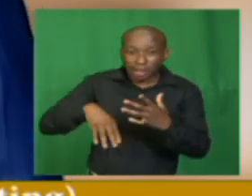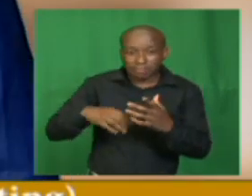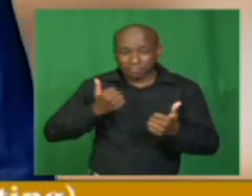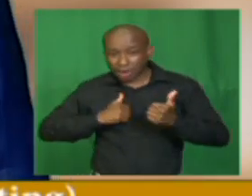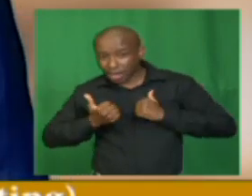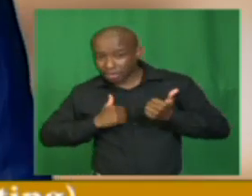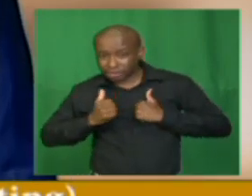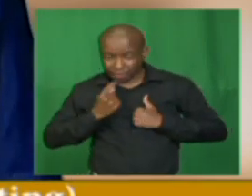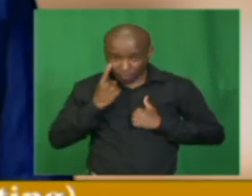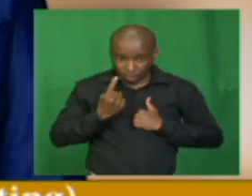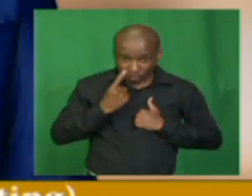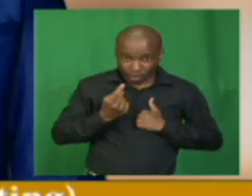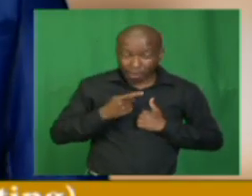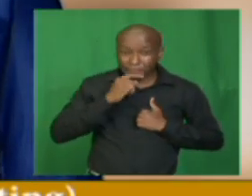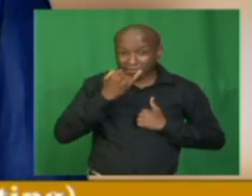actions.